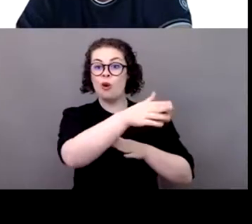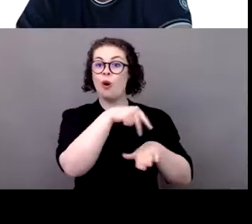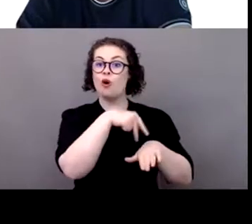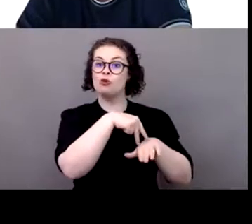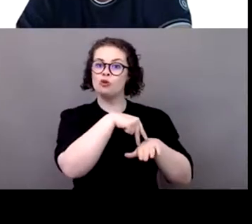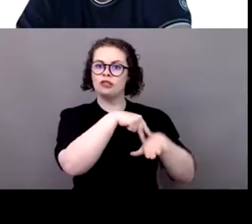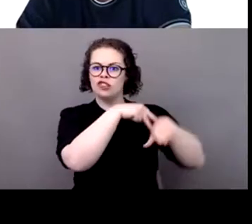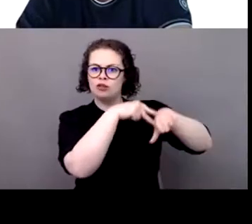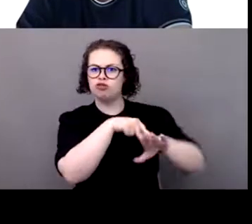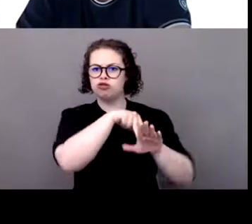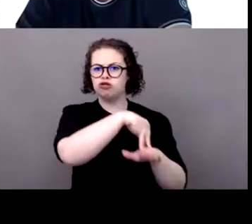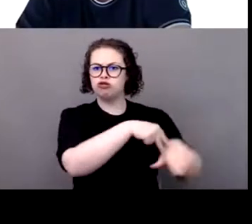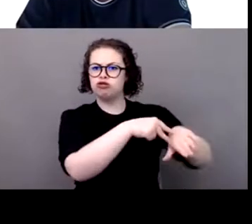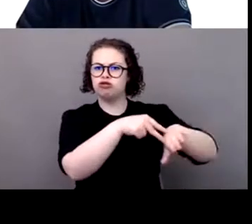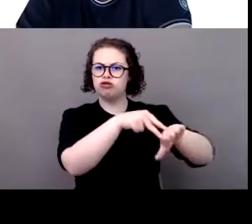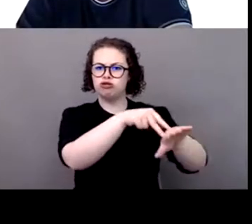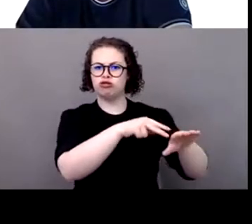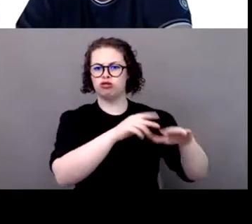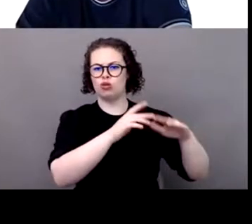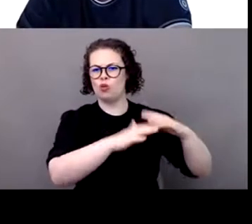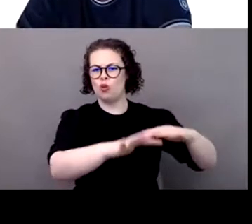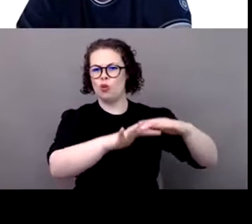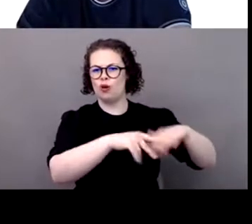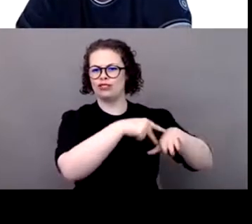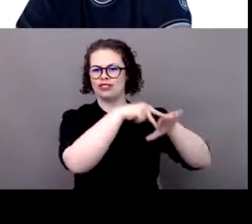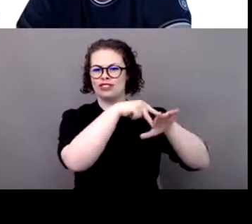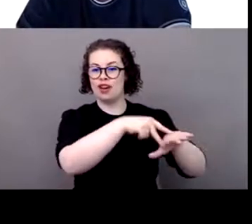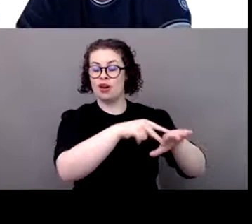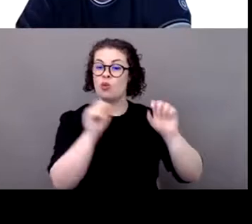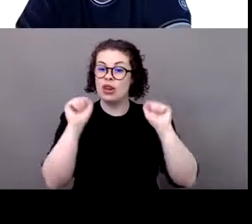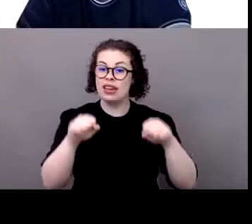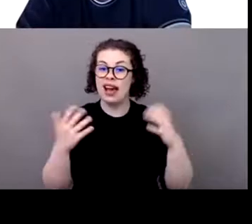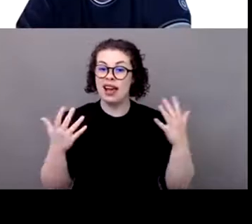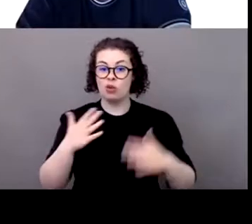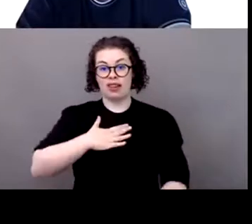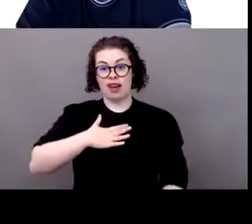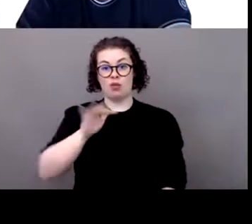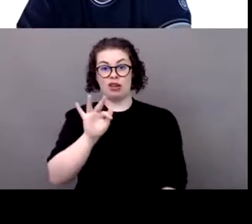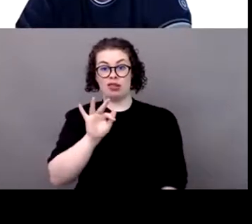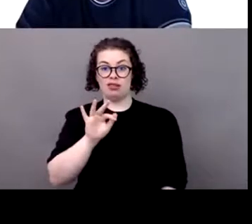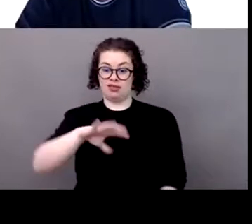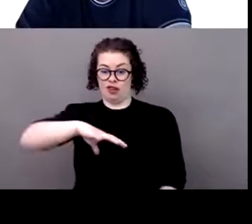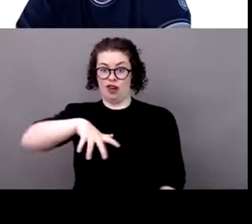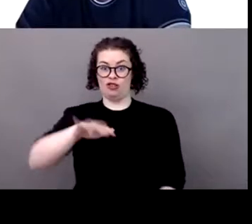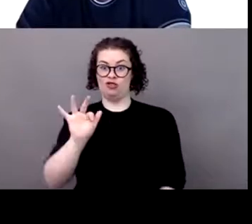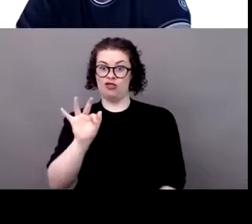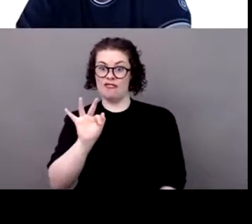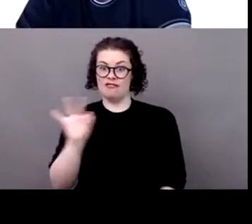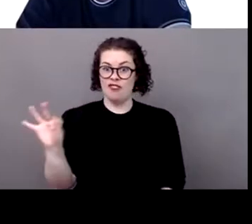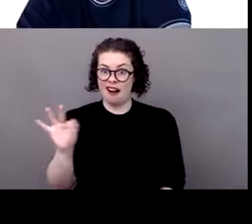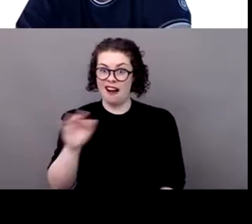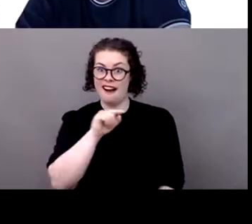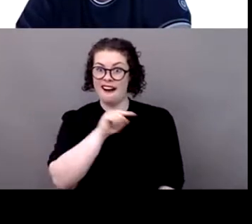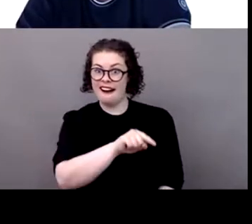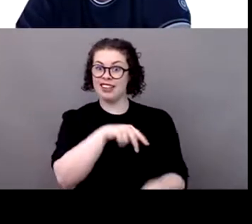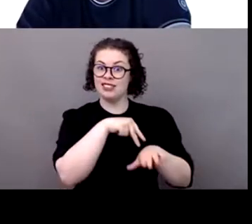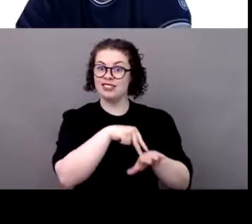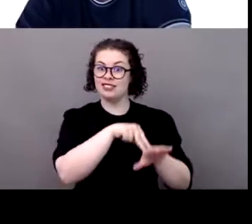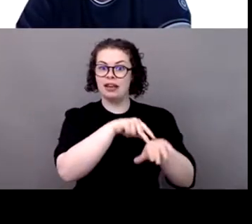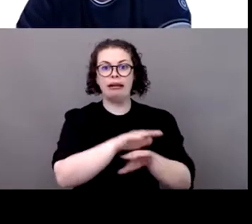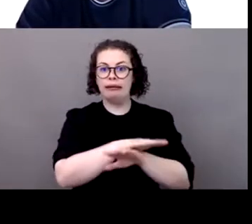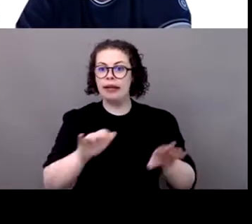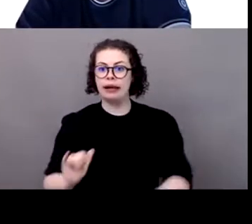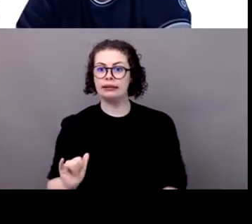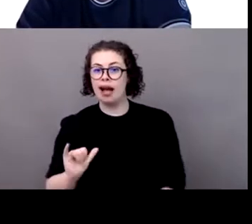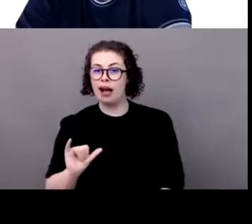of these materials, of materials durable, and perhaps not materials in plastic, first price, finally, will only